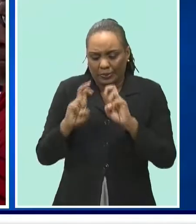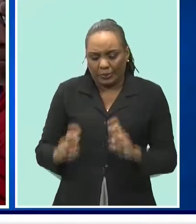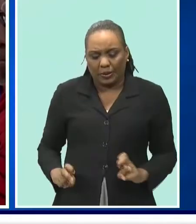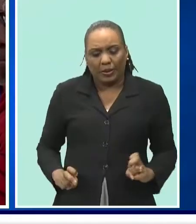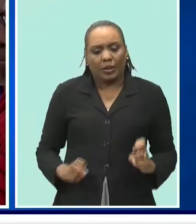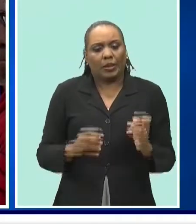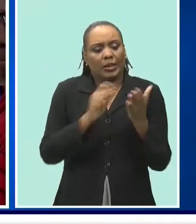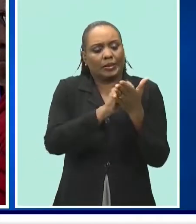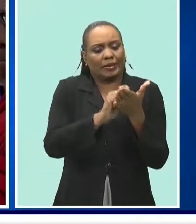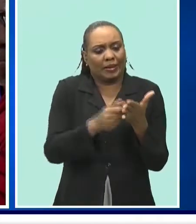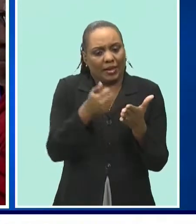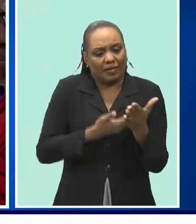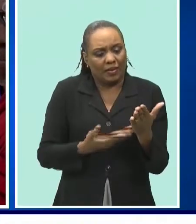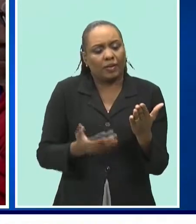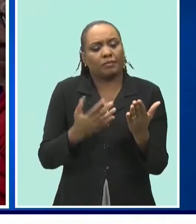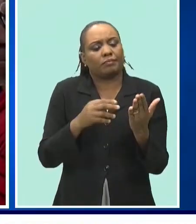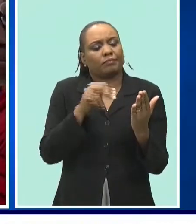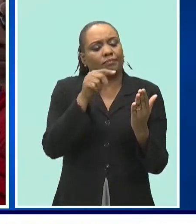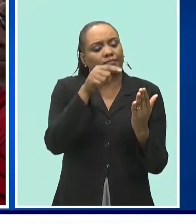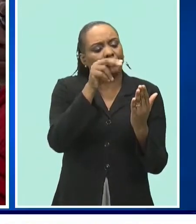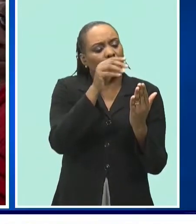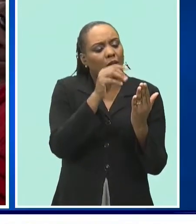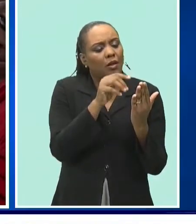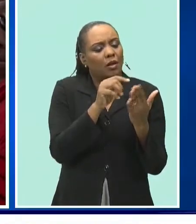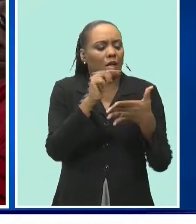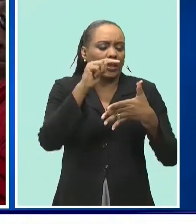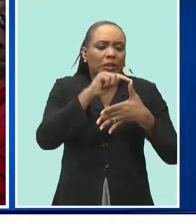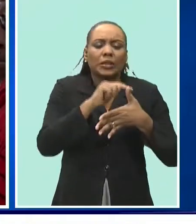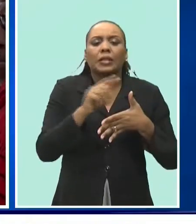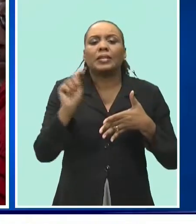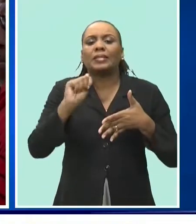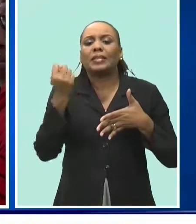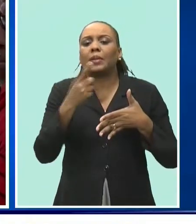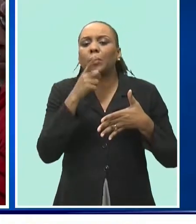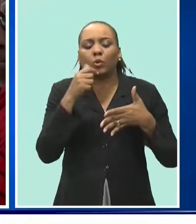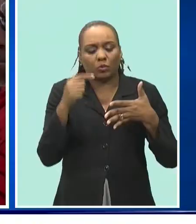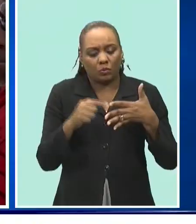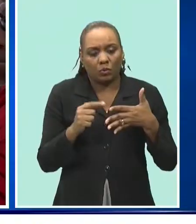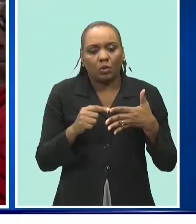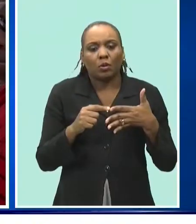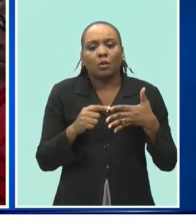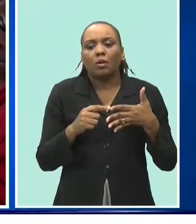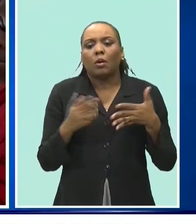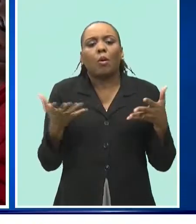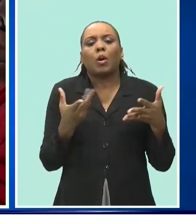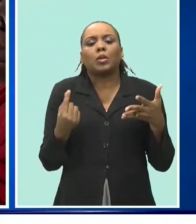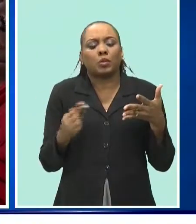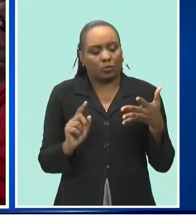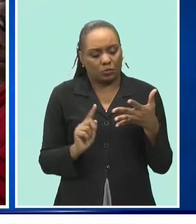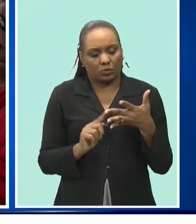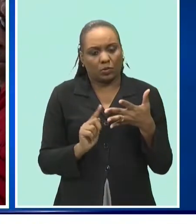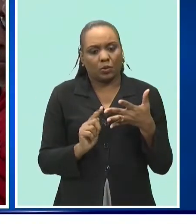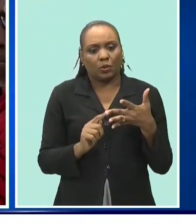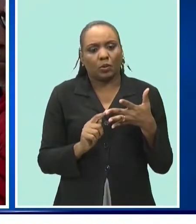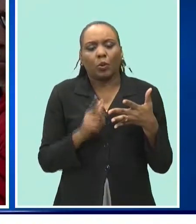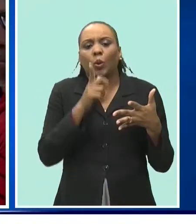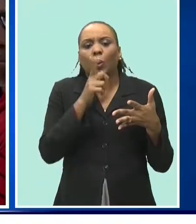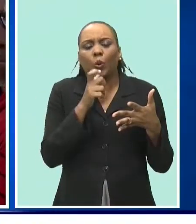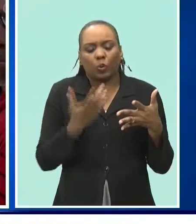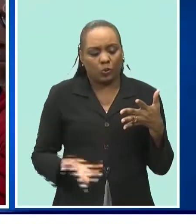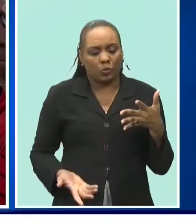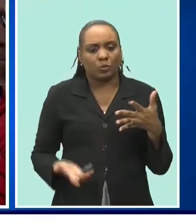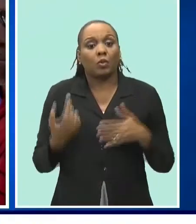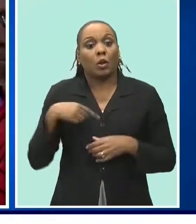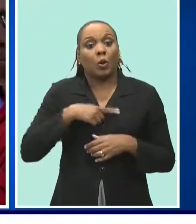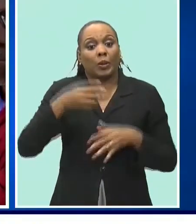project let us put together the teams let us plan the scheduling and let us deliver to you in a certain time frame and we took a decision as